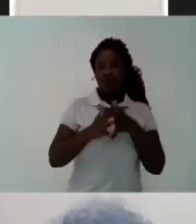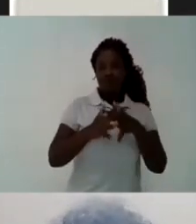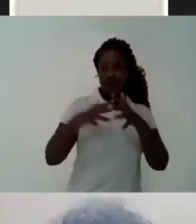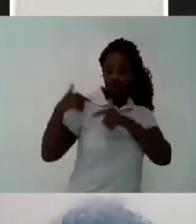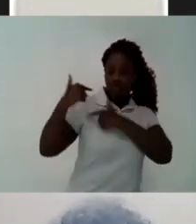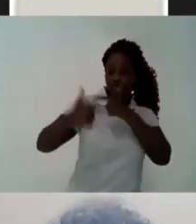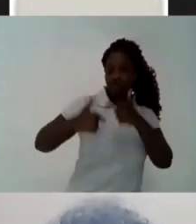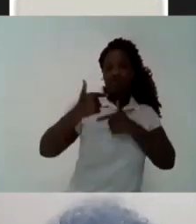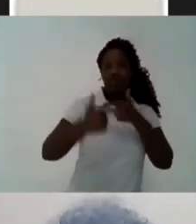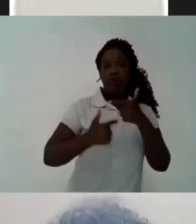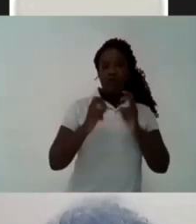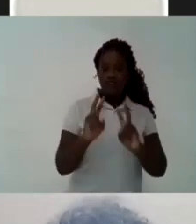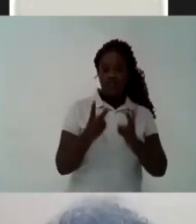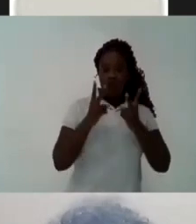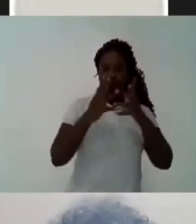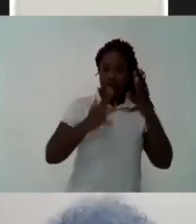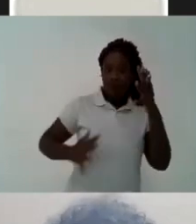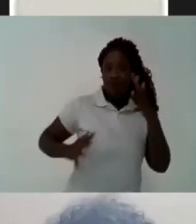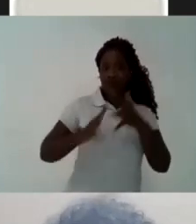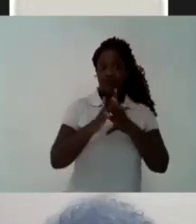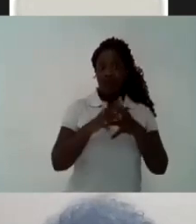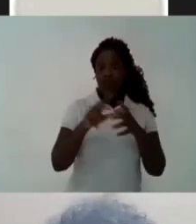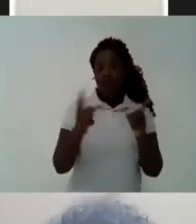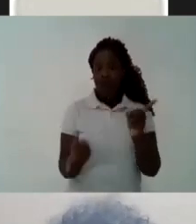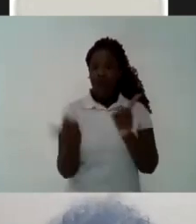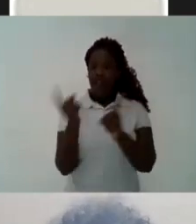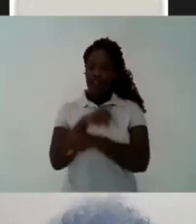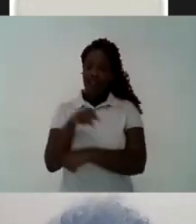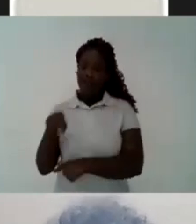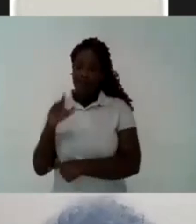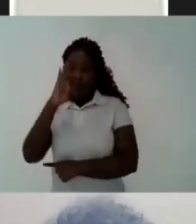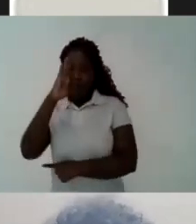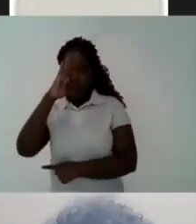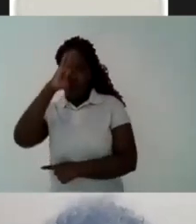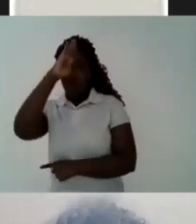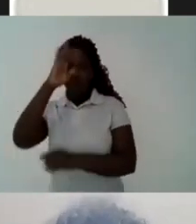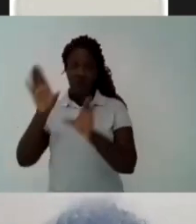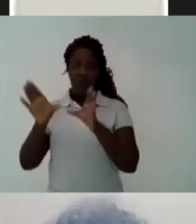because This is part of his genocide plan